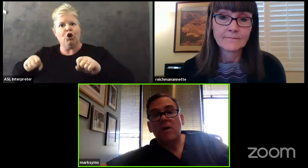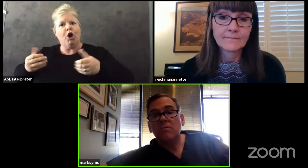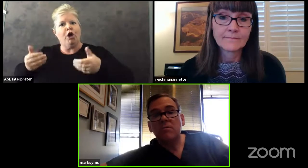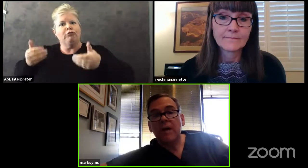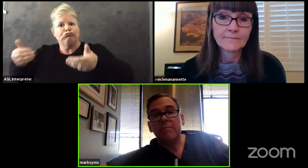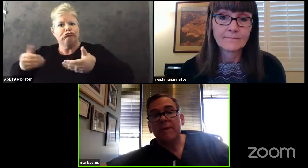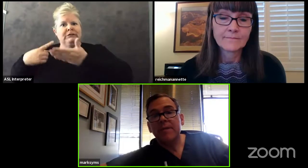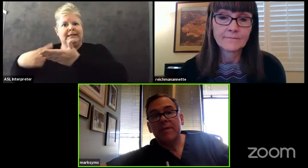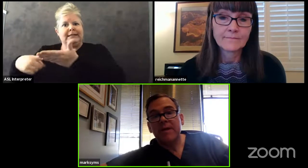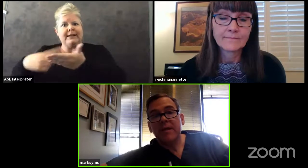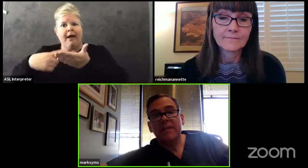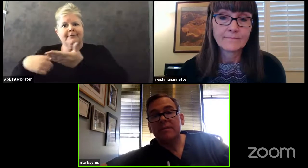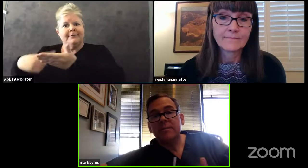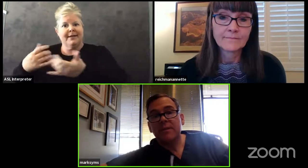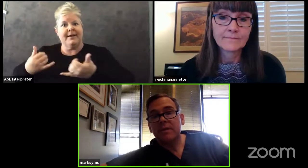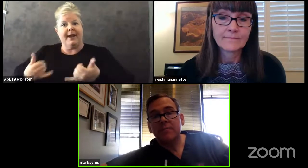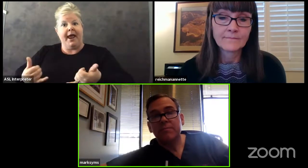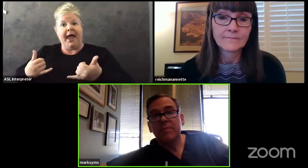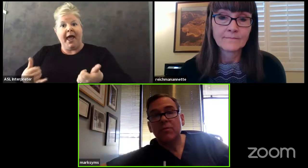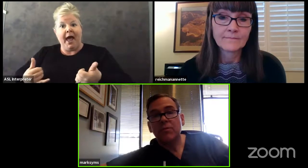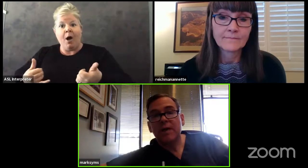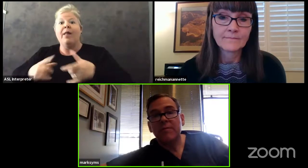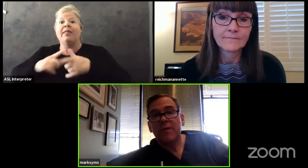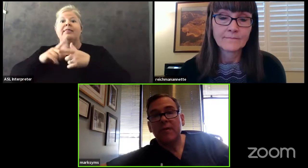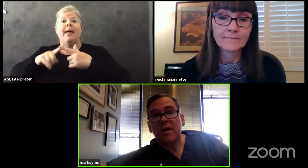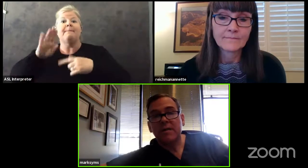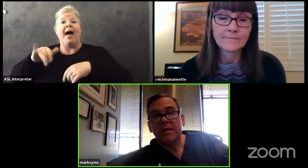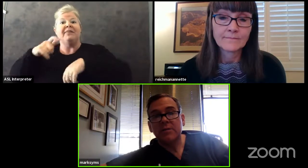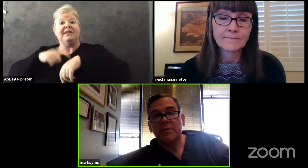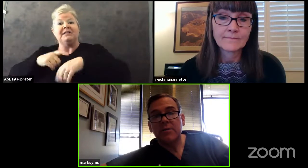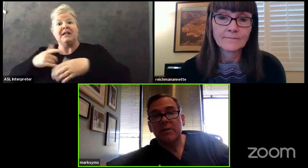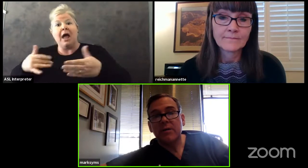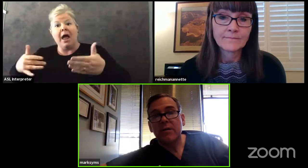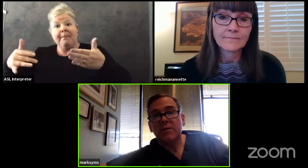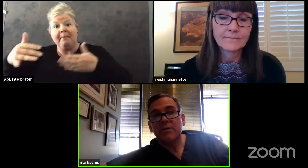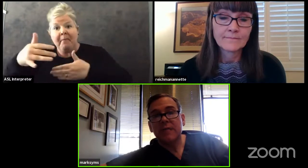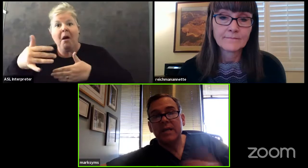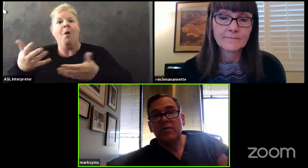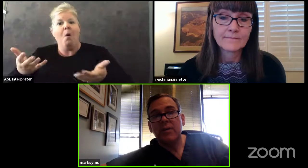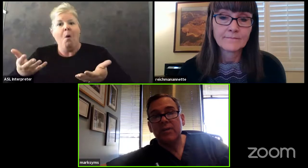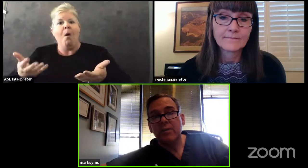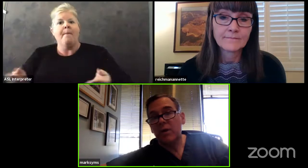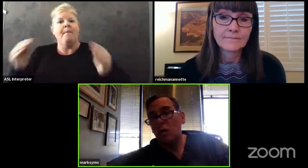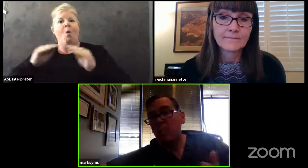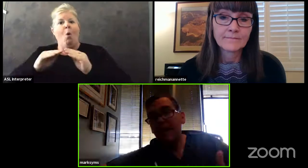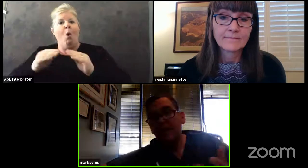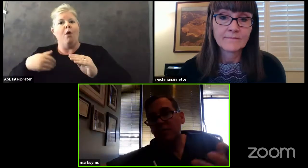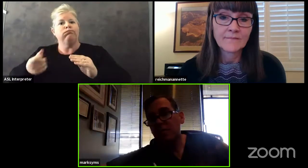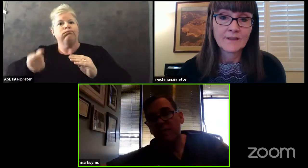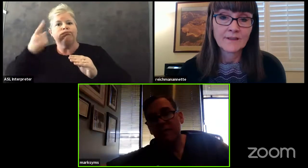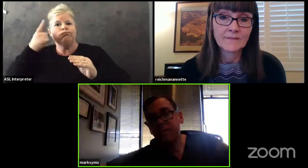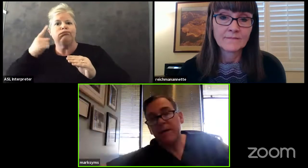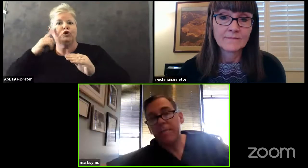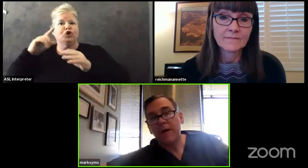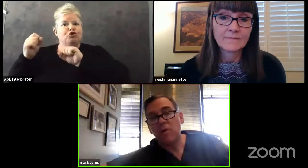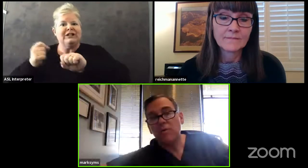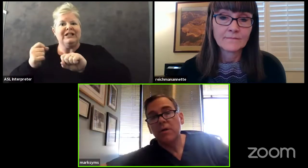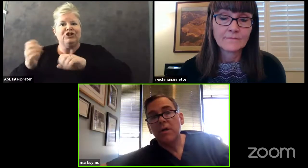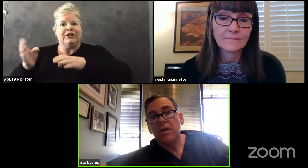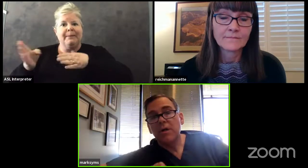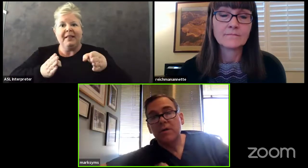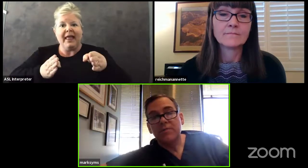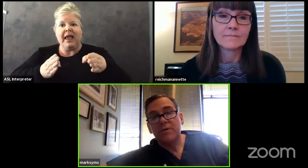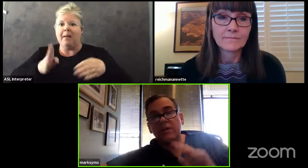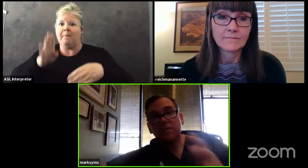now and maybe by then some of the people would have a better context or a better understanding of where they want to go by october that's my my